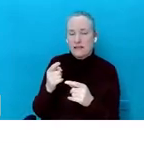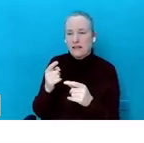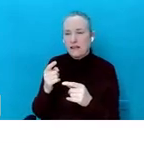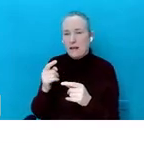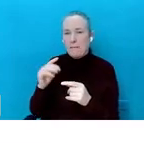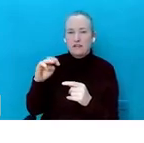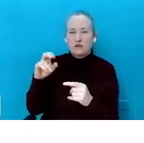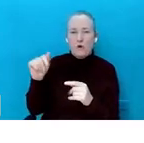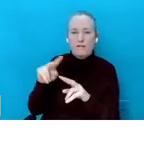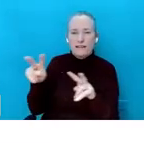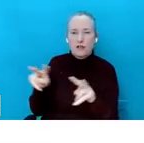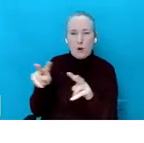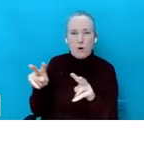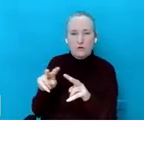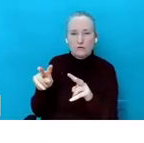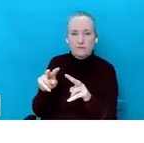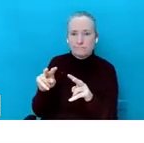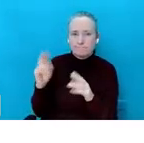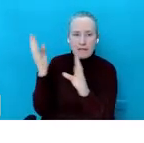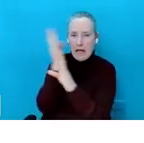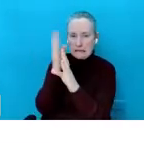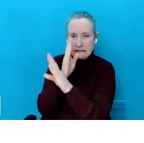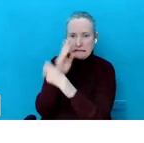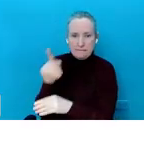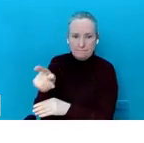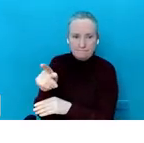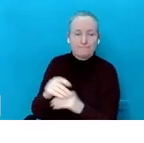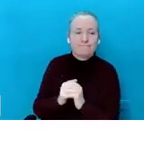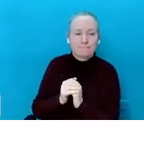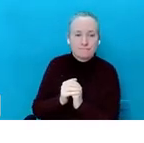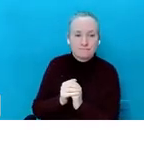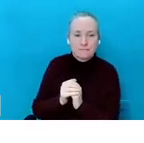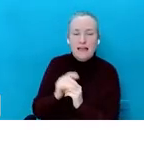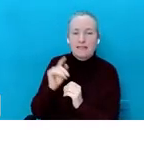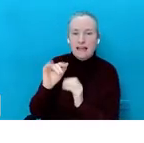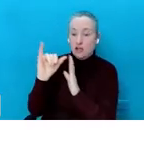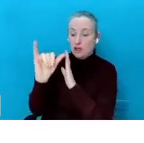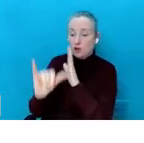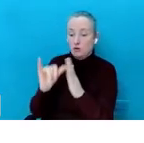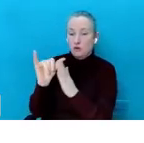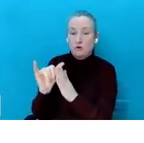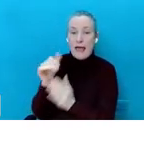The setting only applies to this app on this device. So that's the YouTube app.